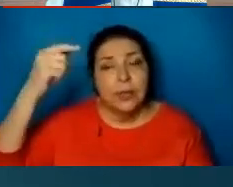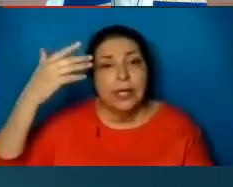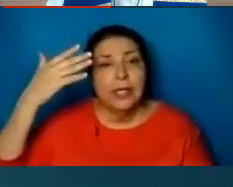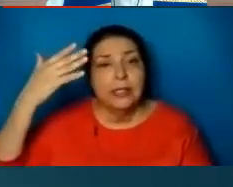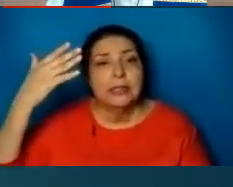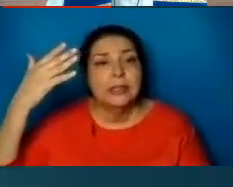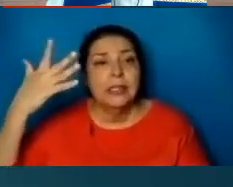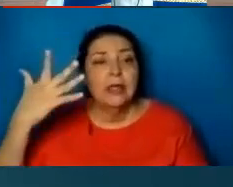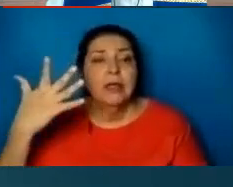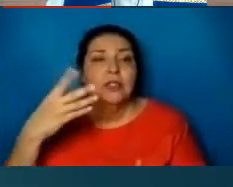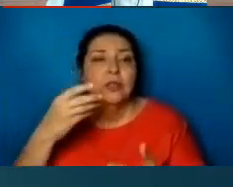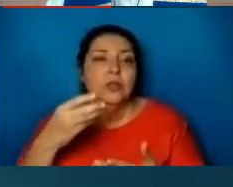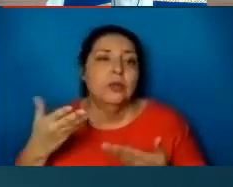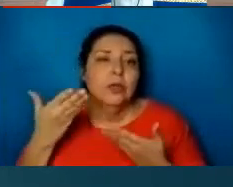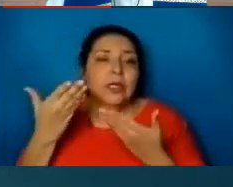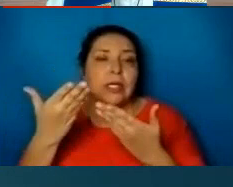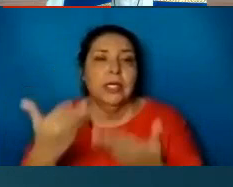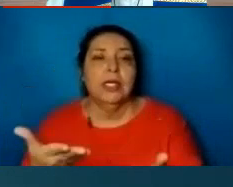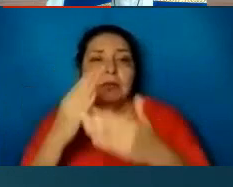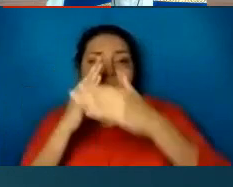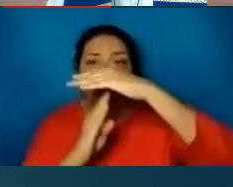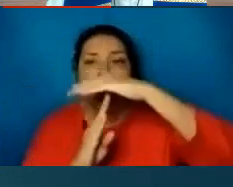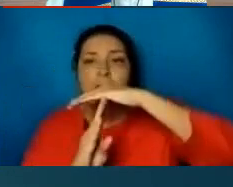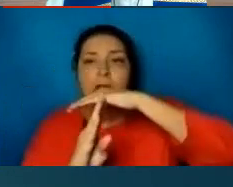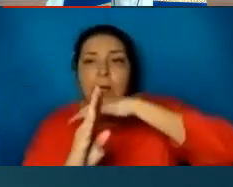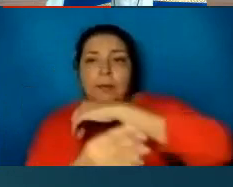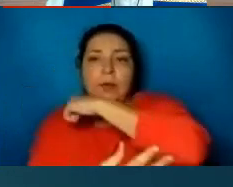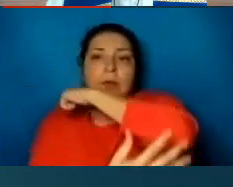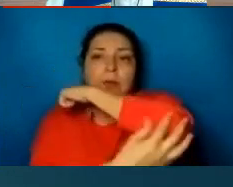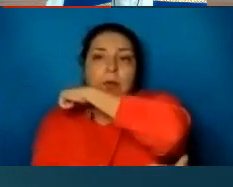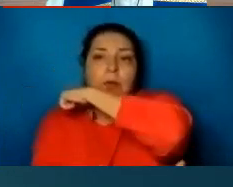to be his song of the Lord.